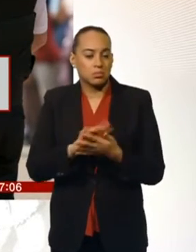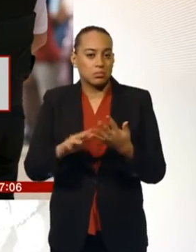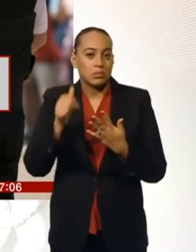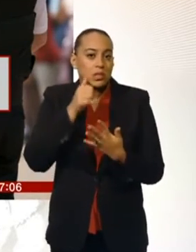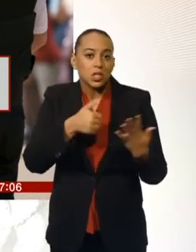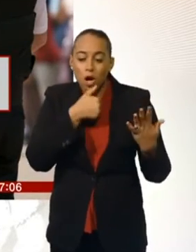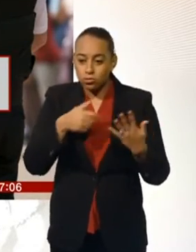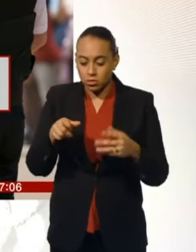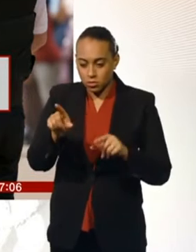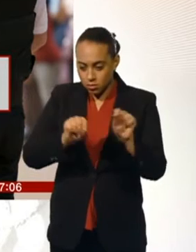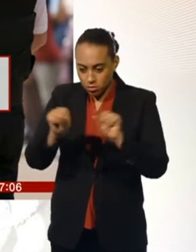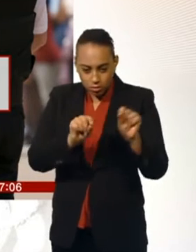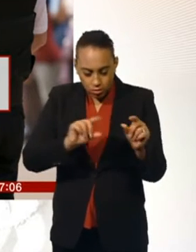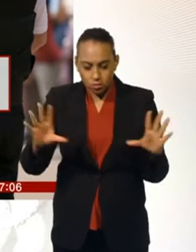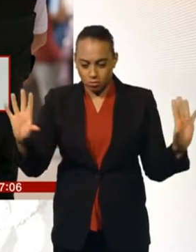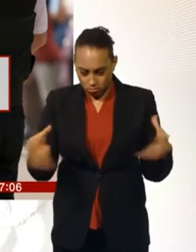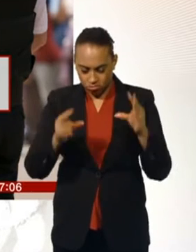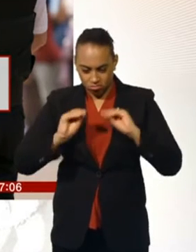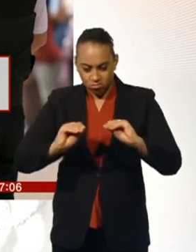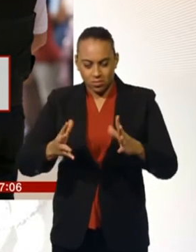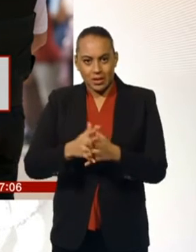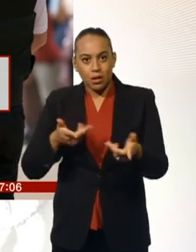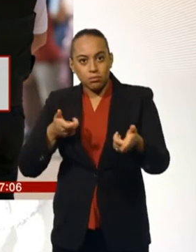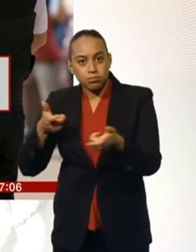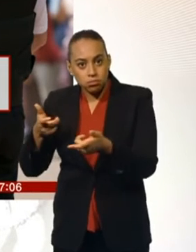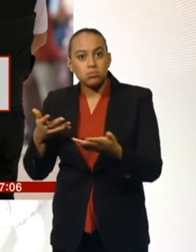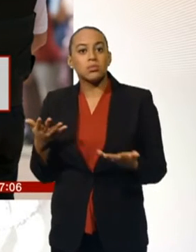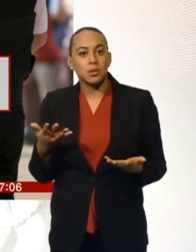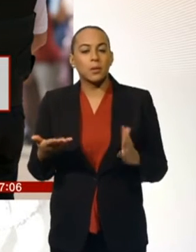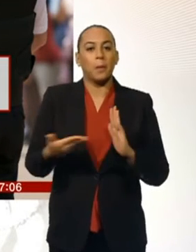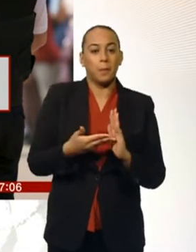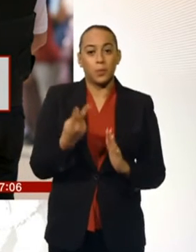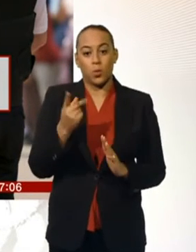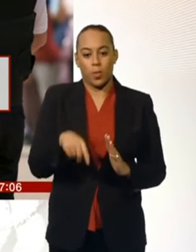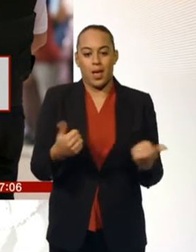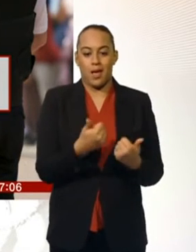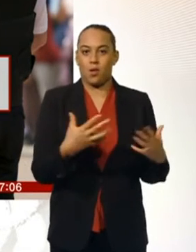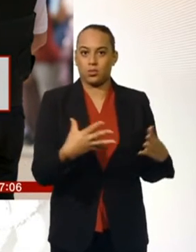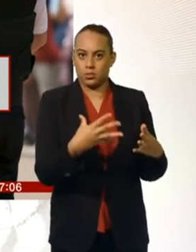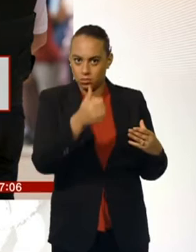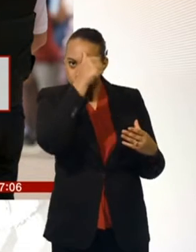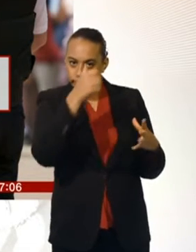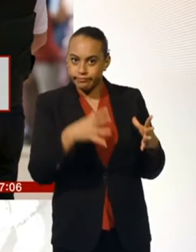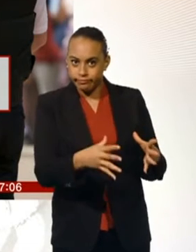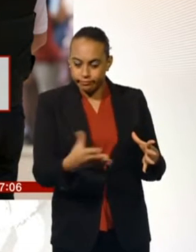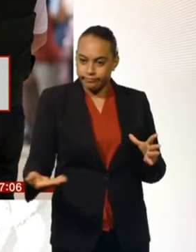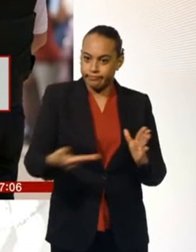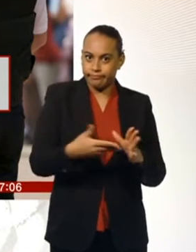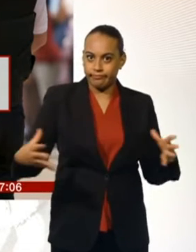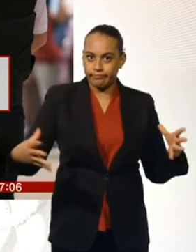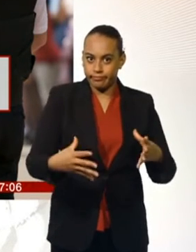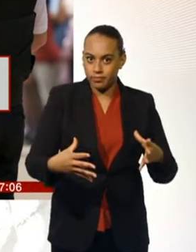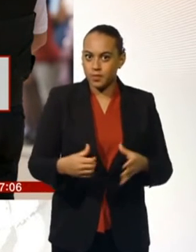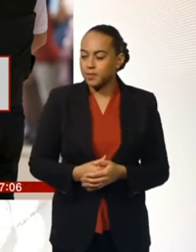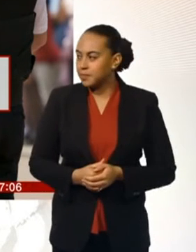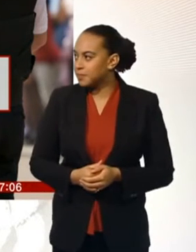officers will be selected and trained to use firearms, in addition to around 2,000 who are currently authorised to carry weapons in London.